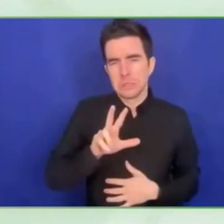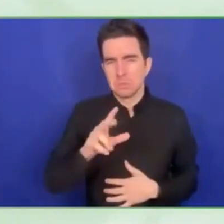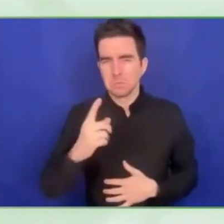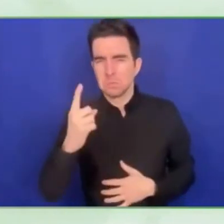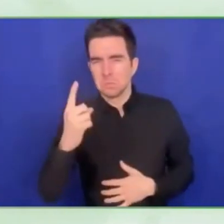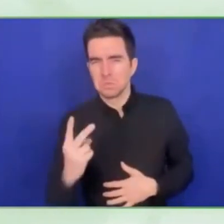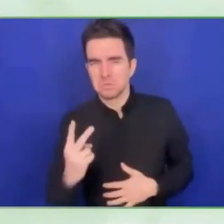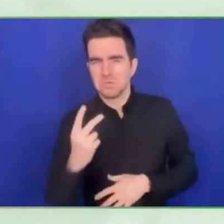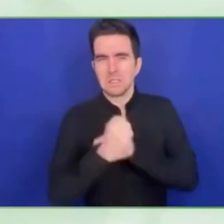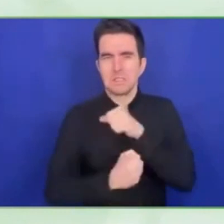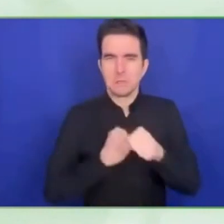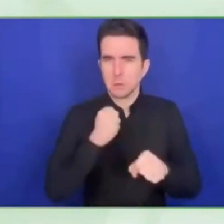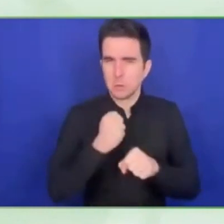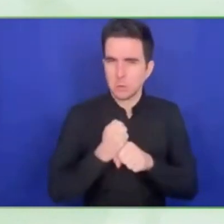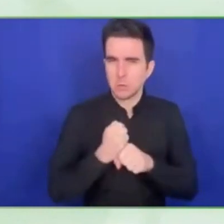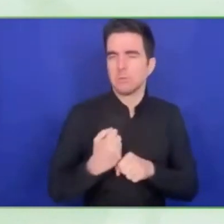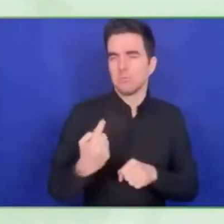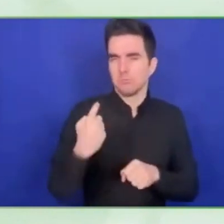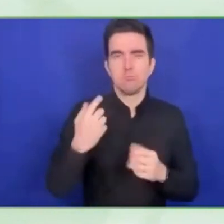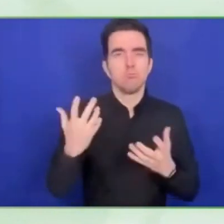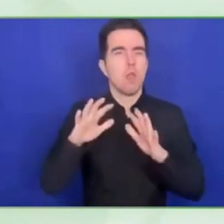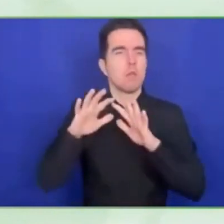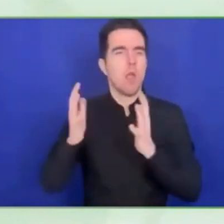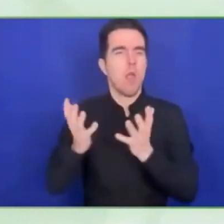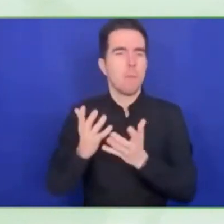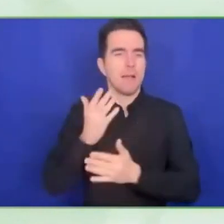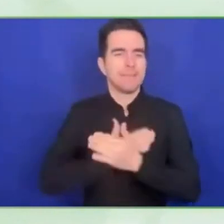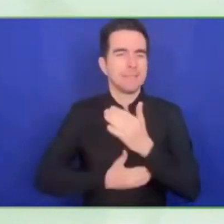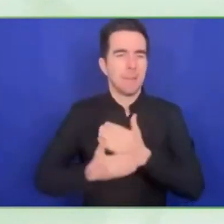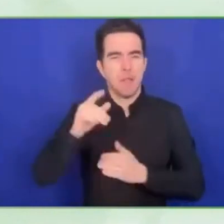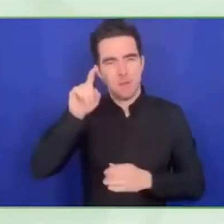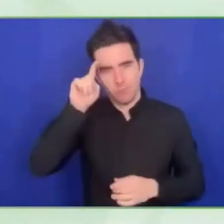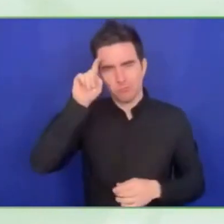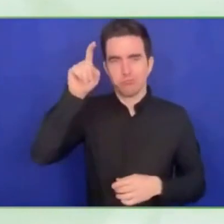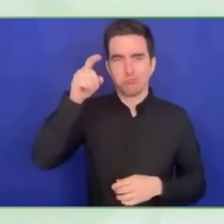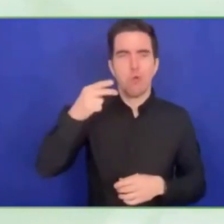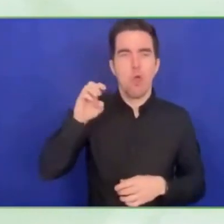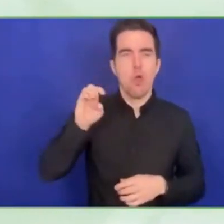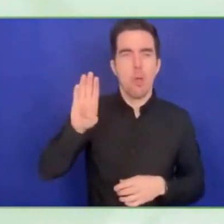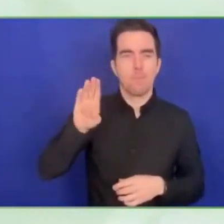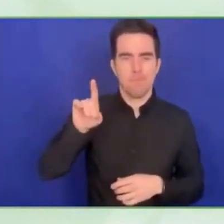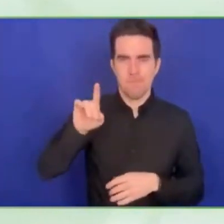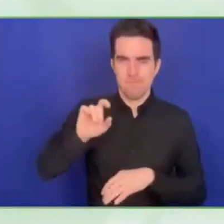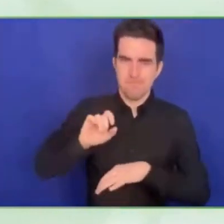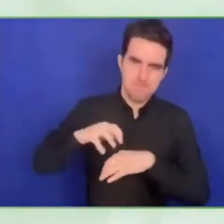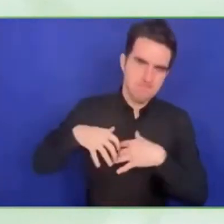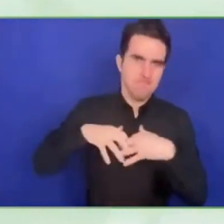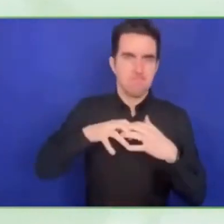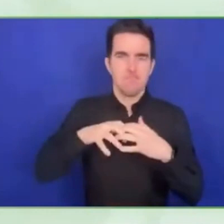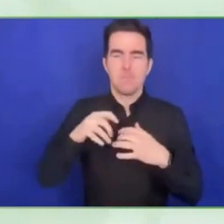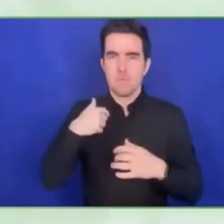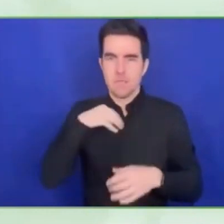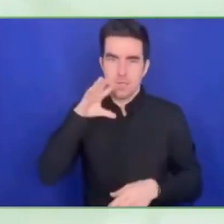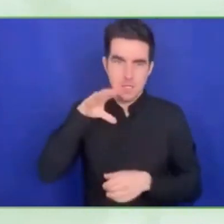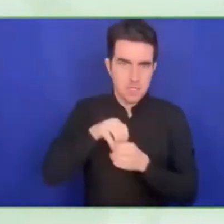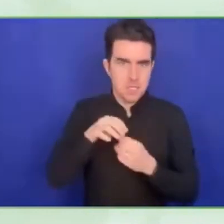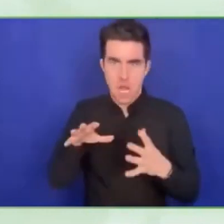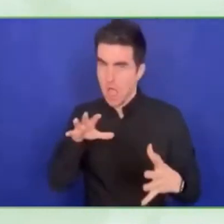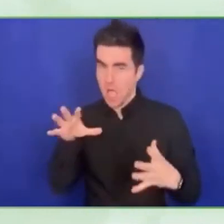as a person with disability born with osteogenesis imperfecta or brittle bone disease